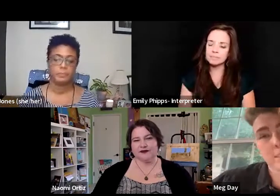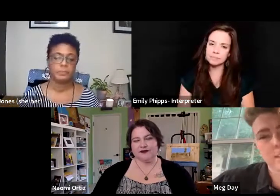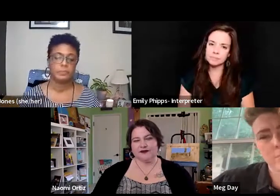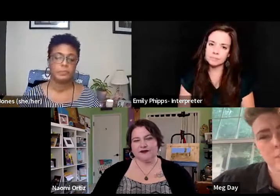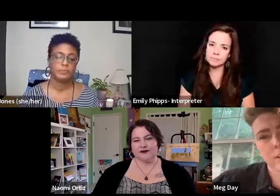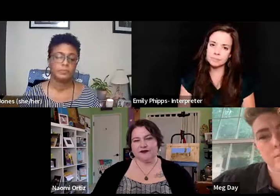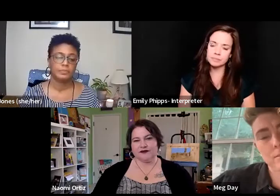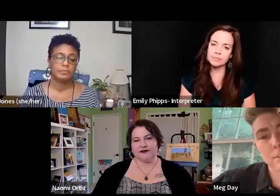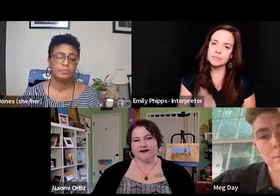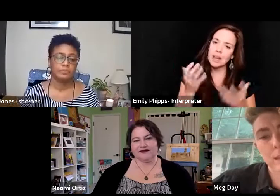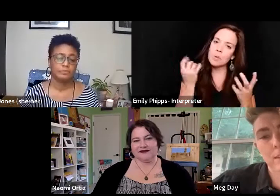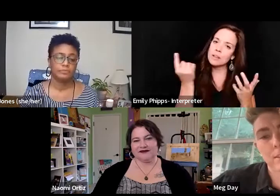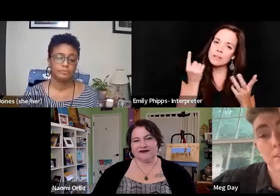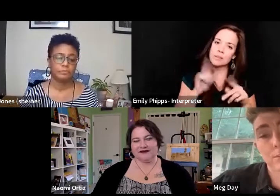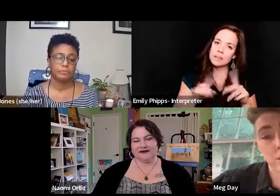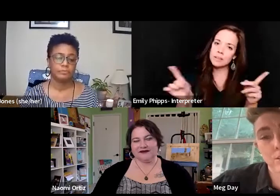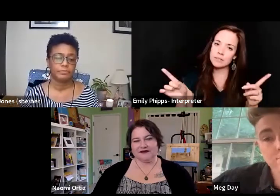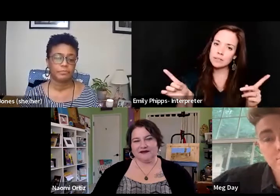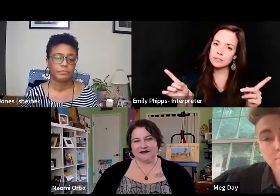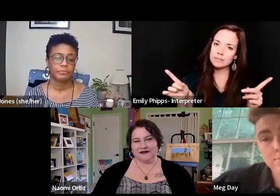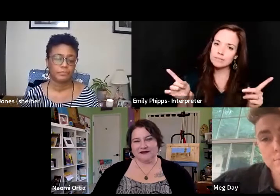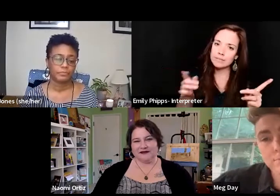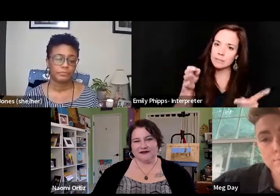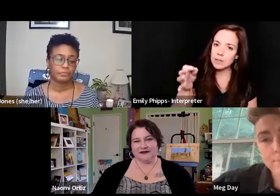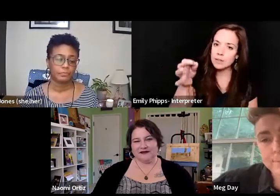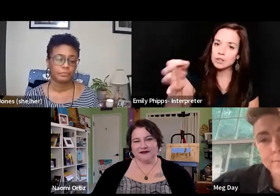I want something different to be the future.